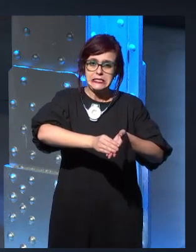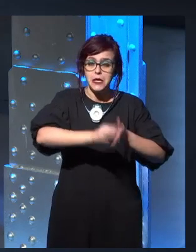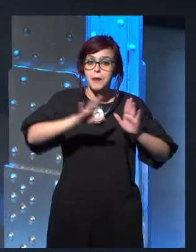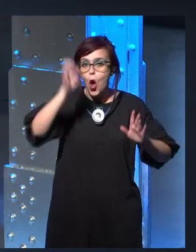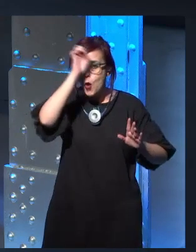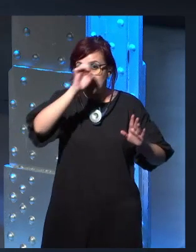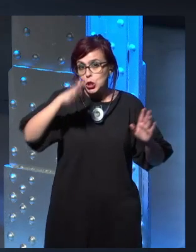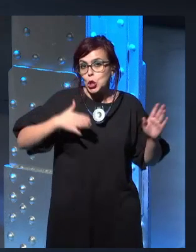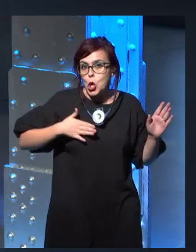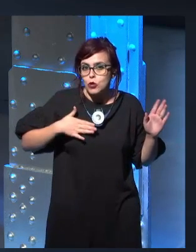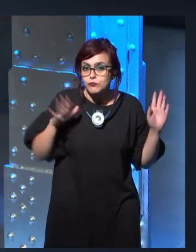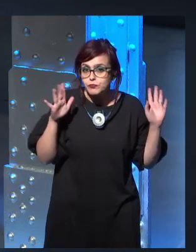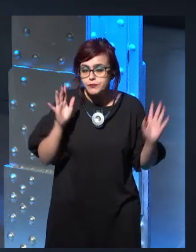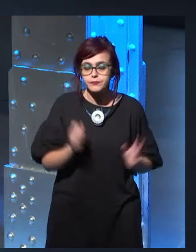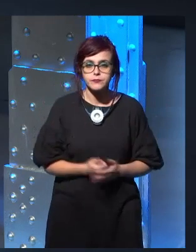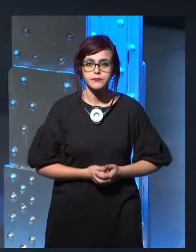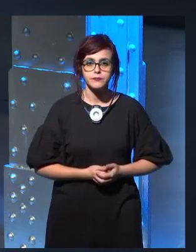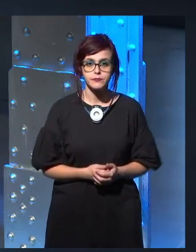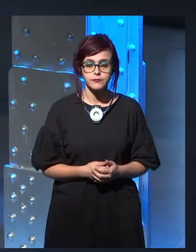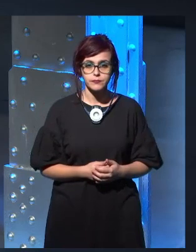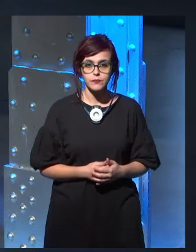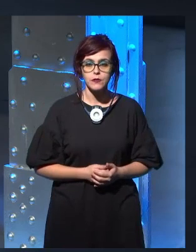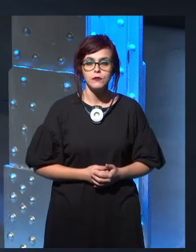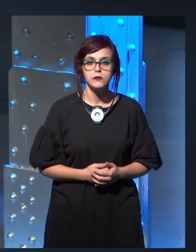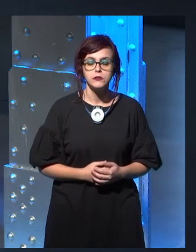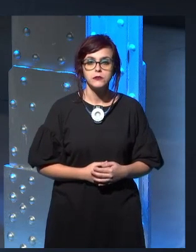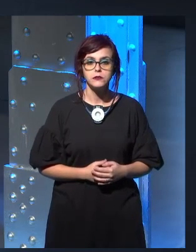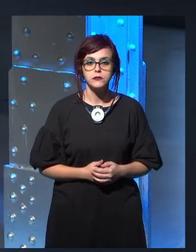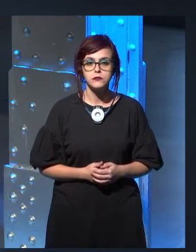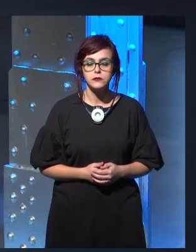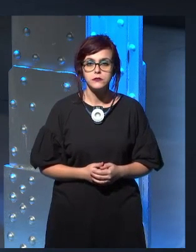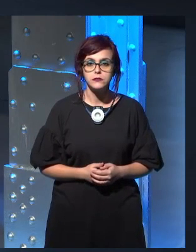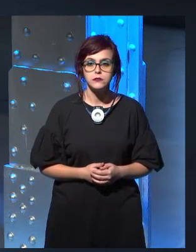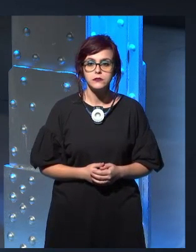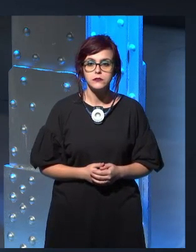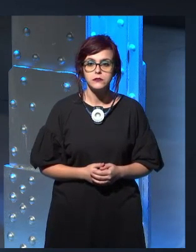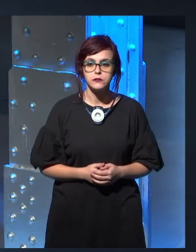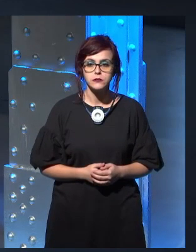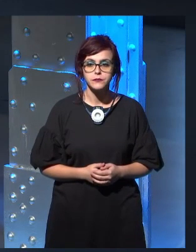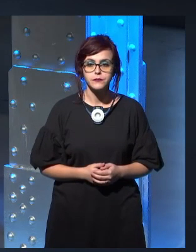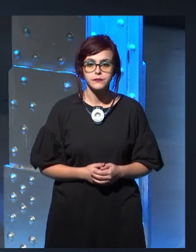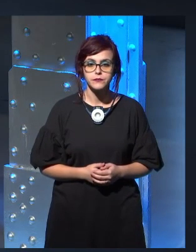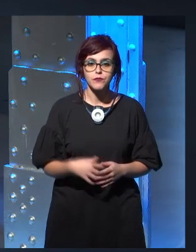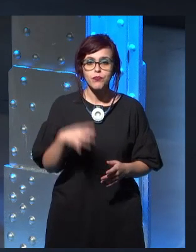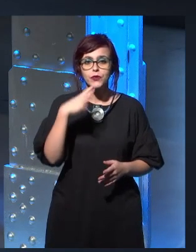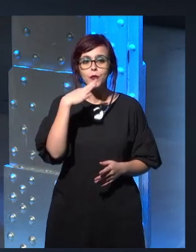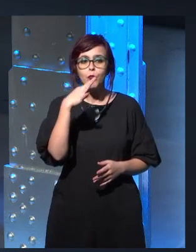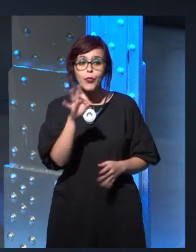think maybe at one point in time he had that idea.